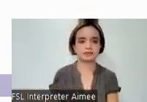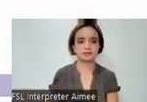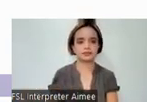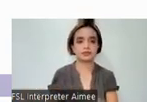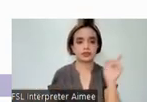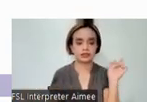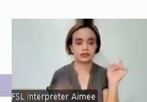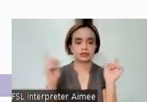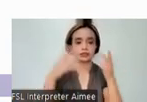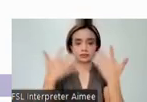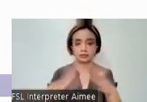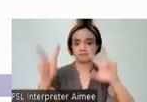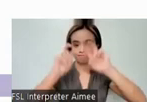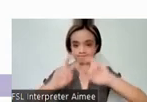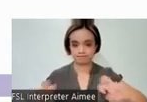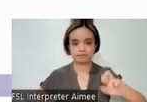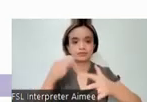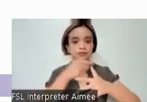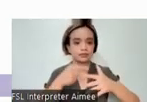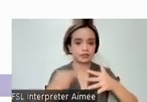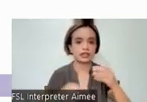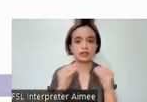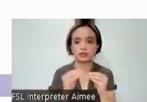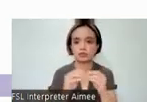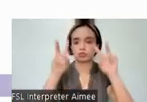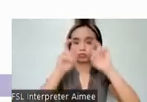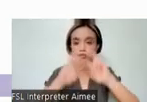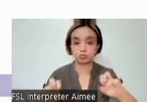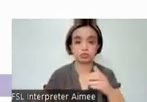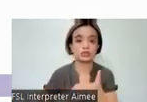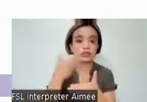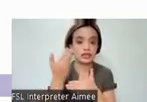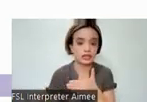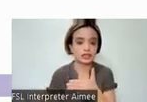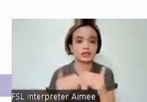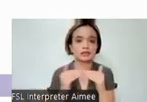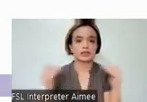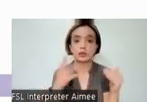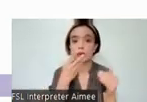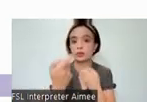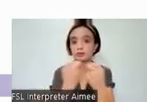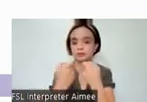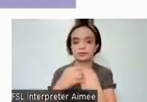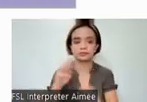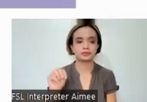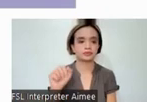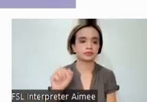initial analyses, items were further studied. This next phase will be explained to us by Mariah.